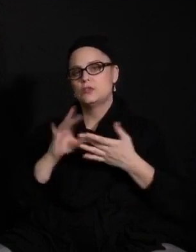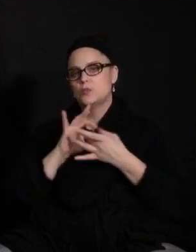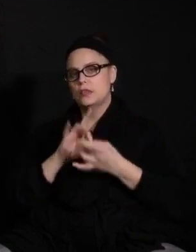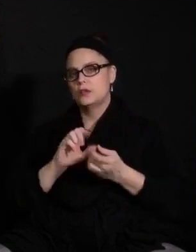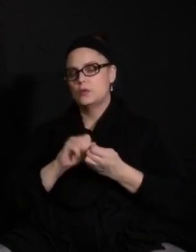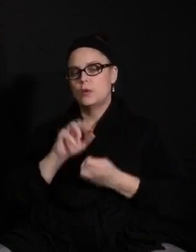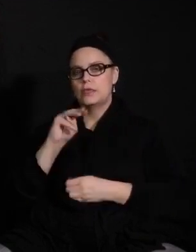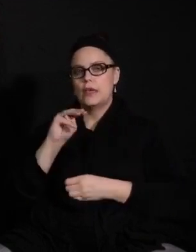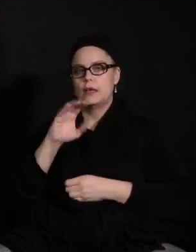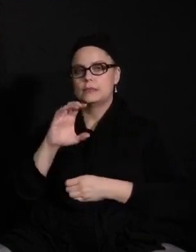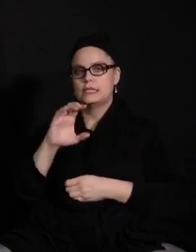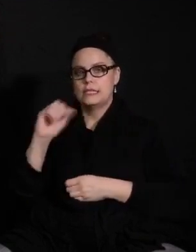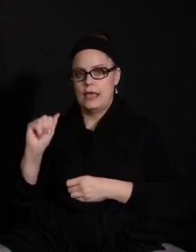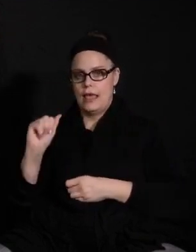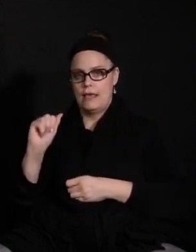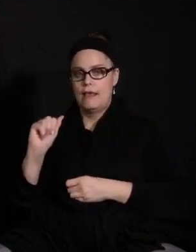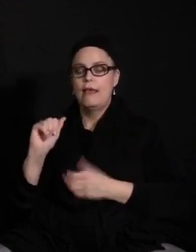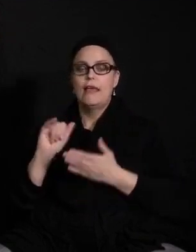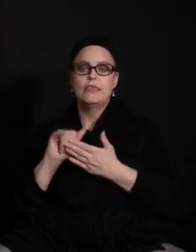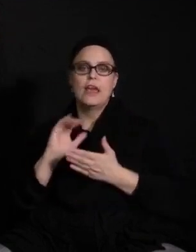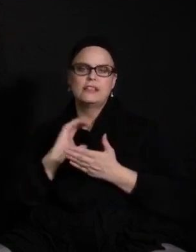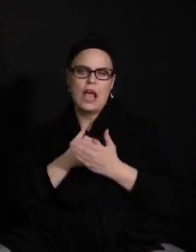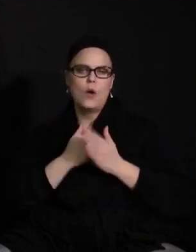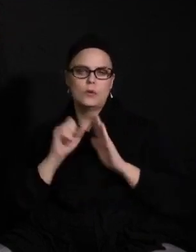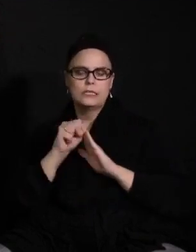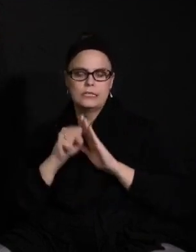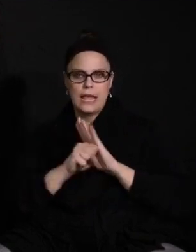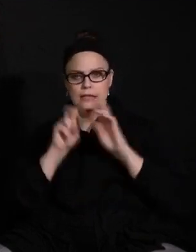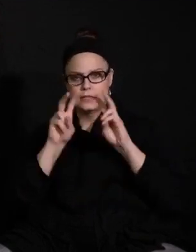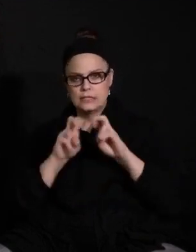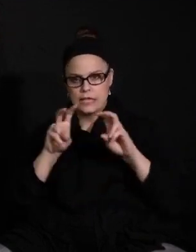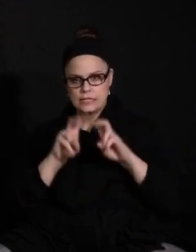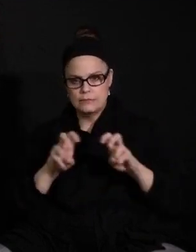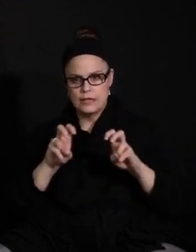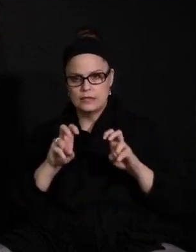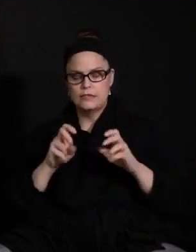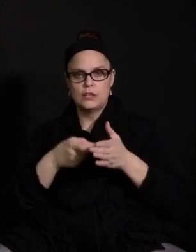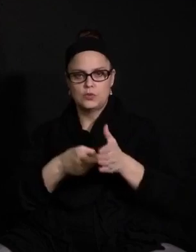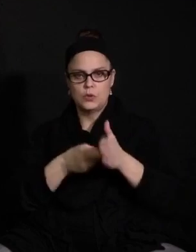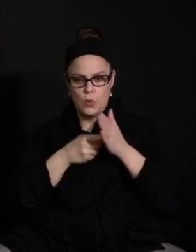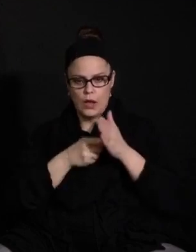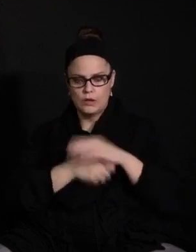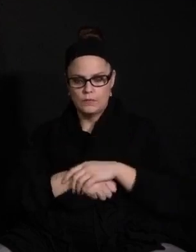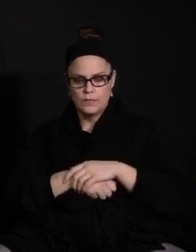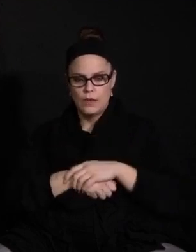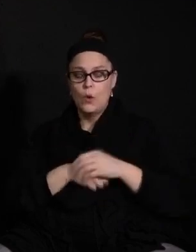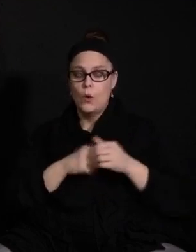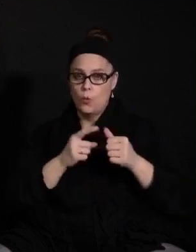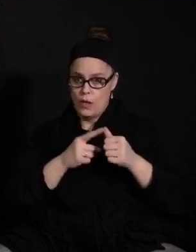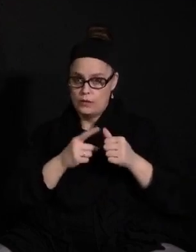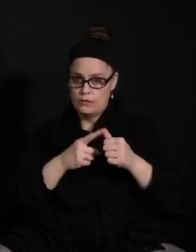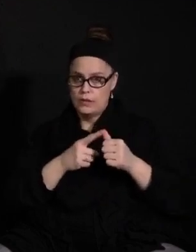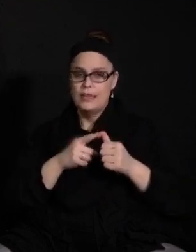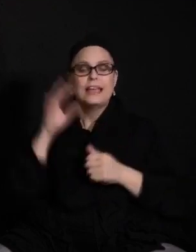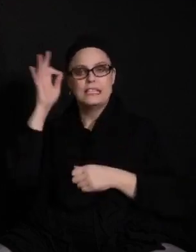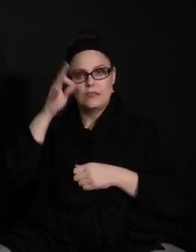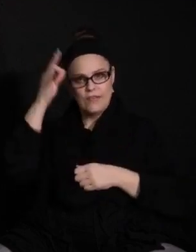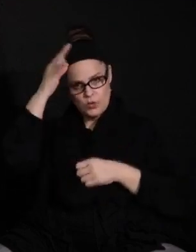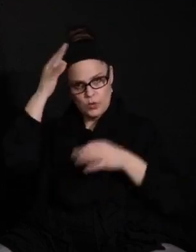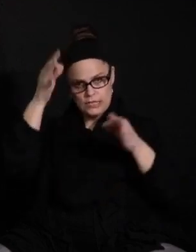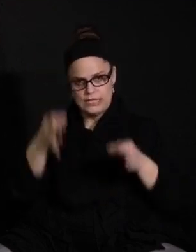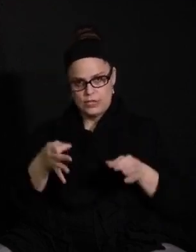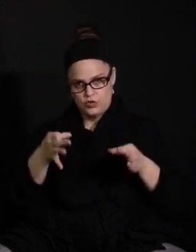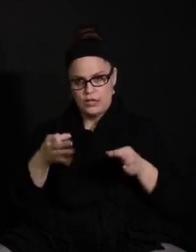MCA, which is our state assessment that is required. One is that it's a federal decision